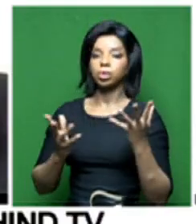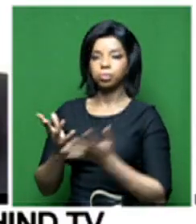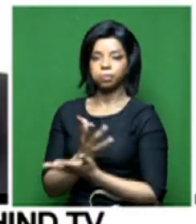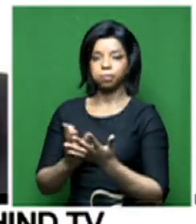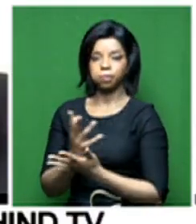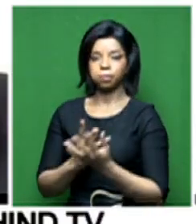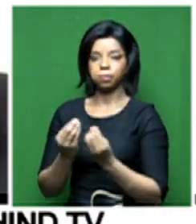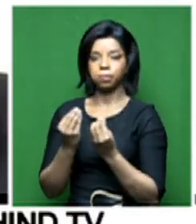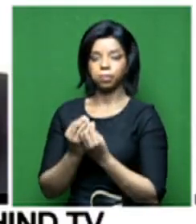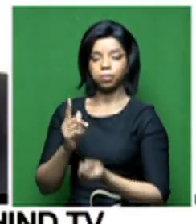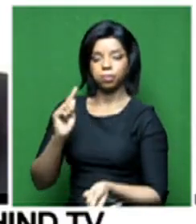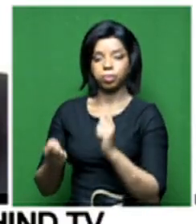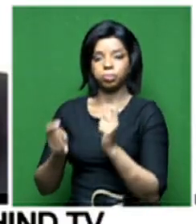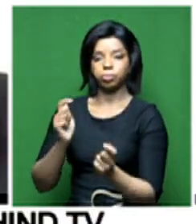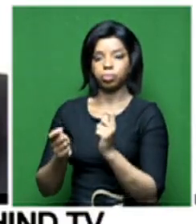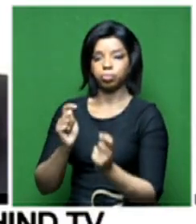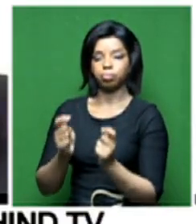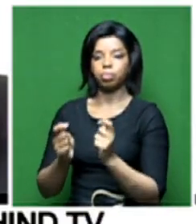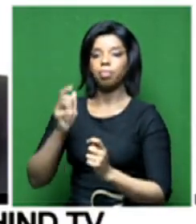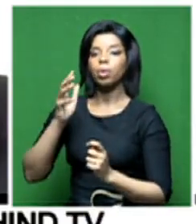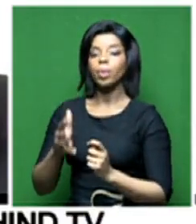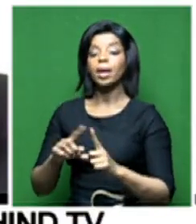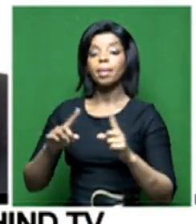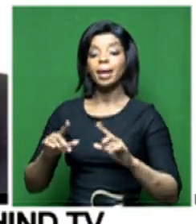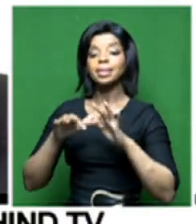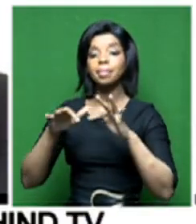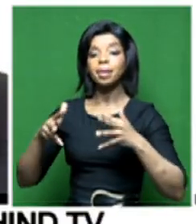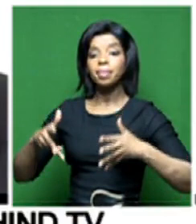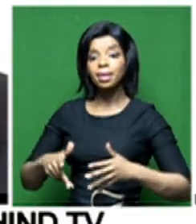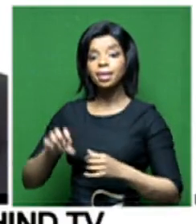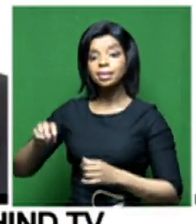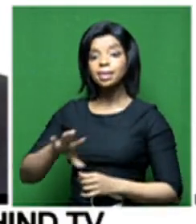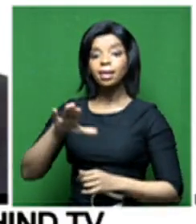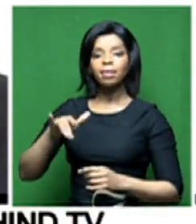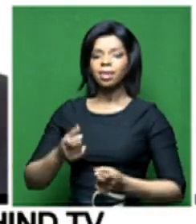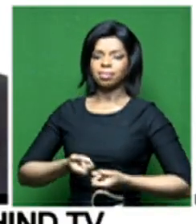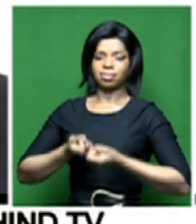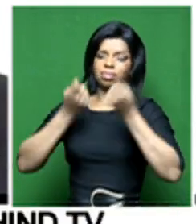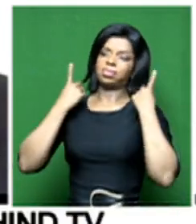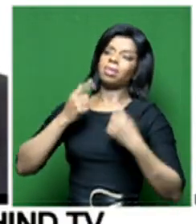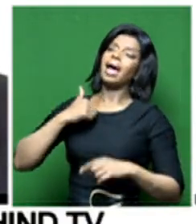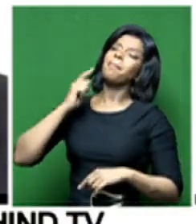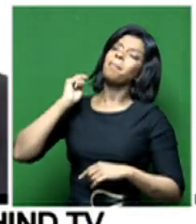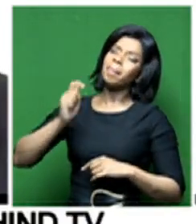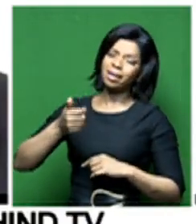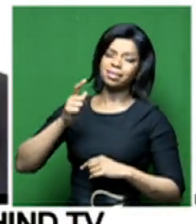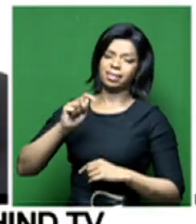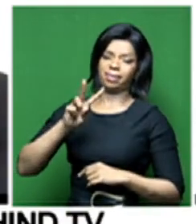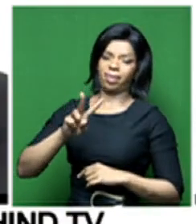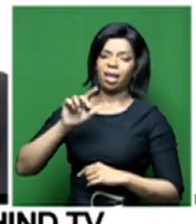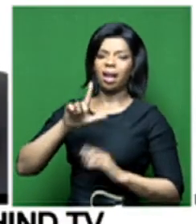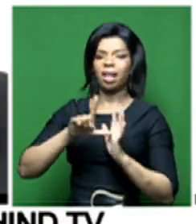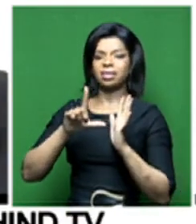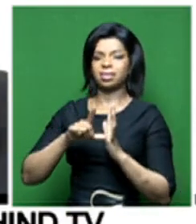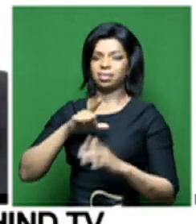change in some of the proposals, and South Africans don't actually understand the rationale of paying a TV license. Please explain to us